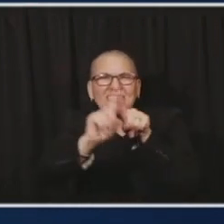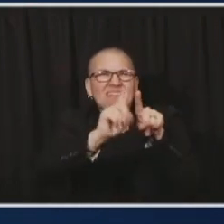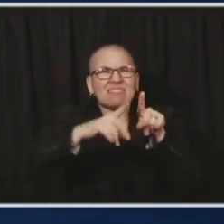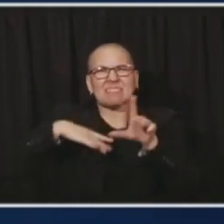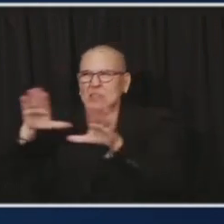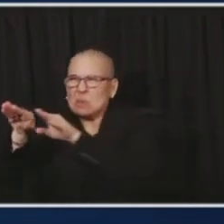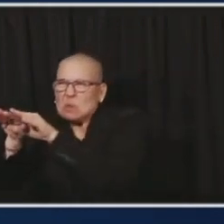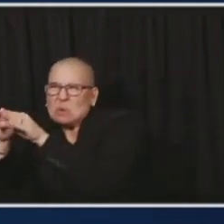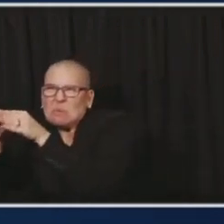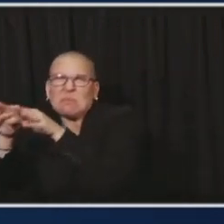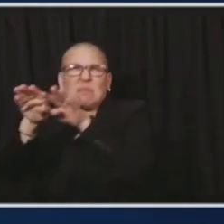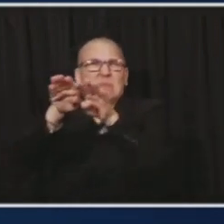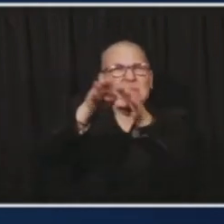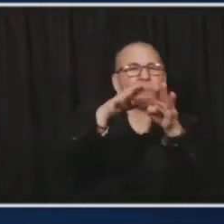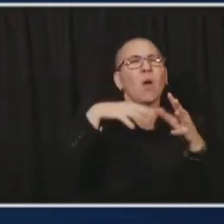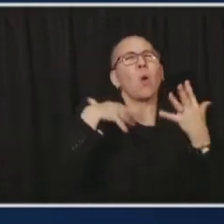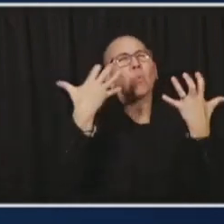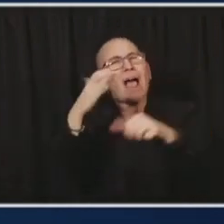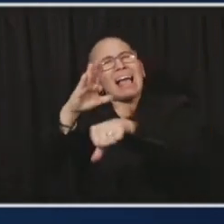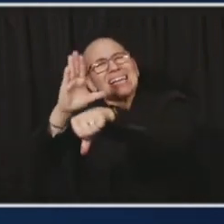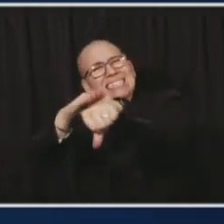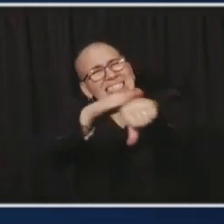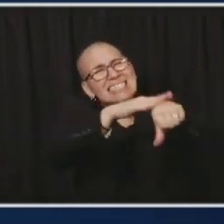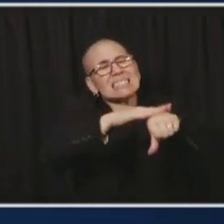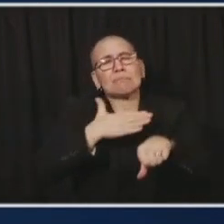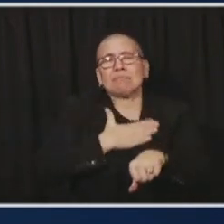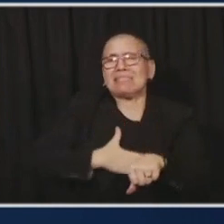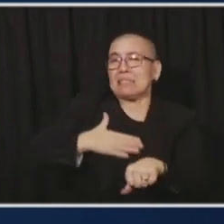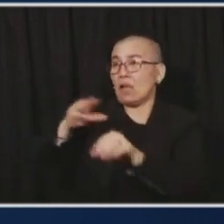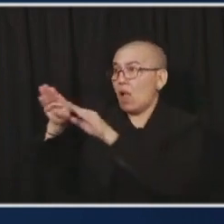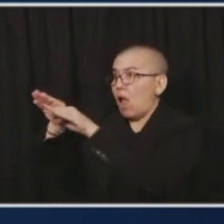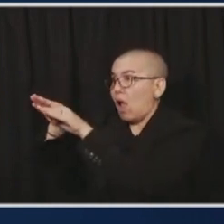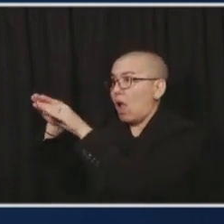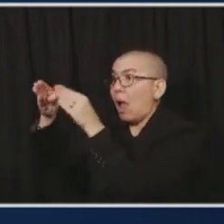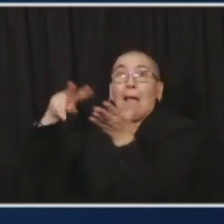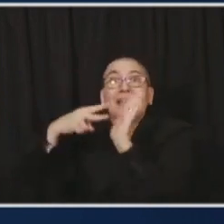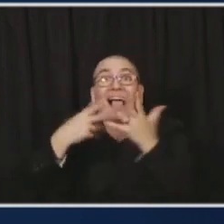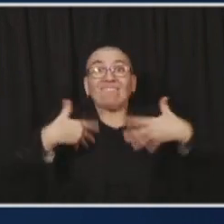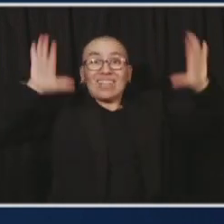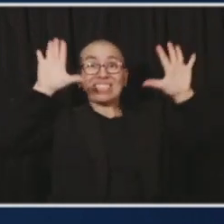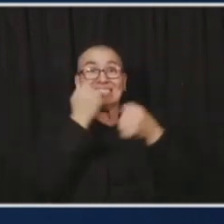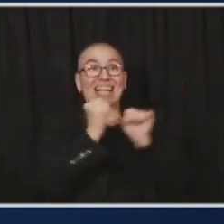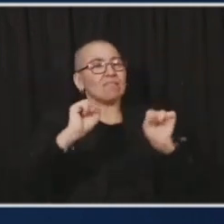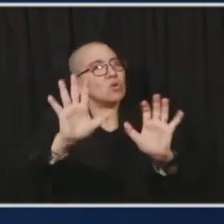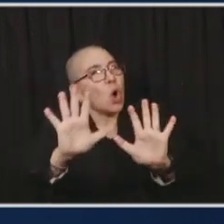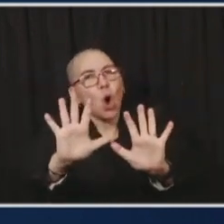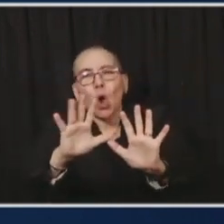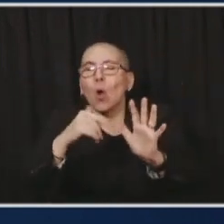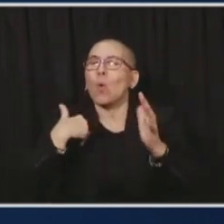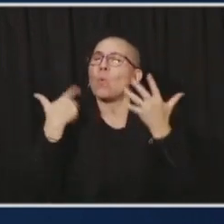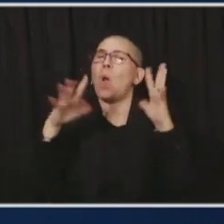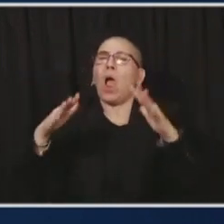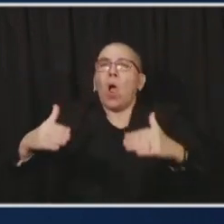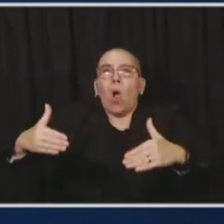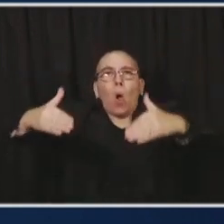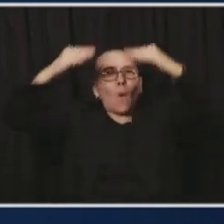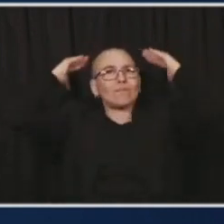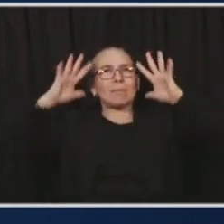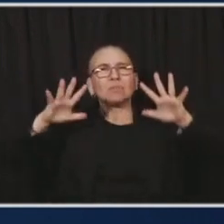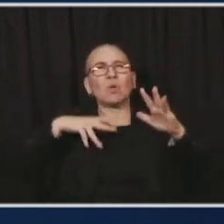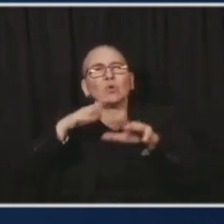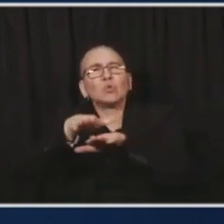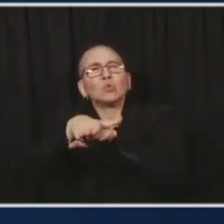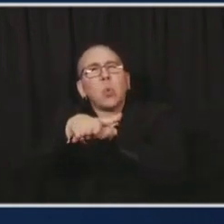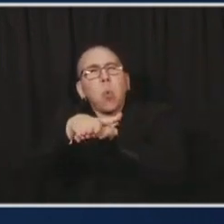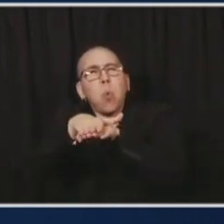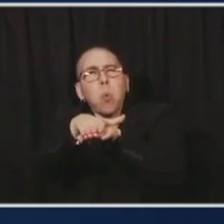system. We don't know the long-term effects of infections on this. We are still at a dangerously high level of community spread. Our ICU